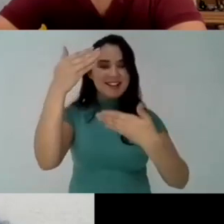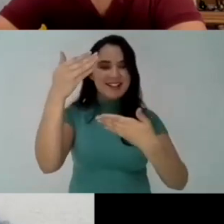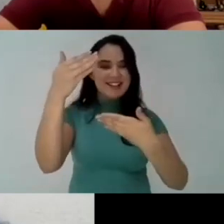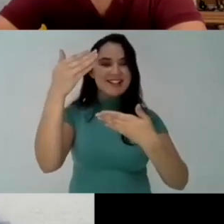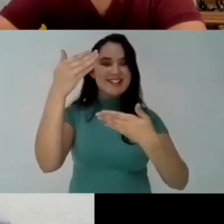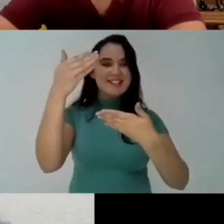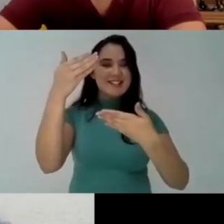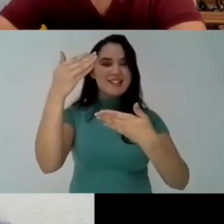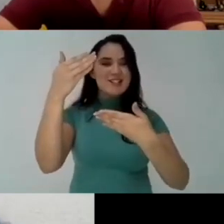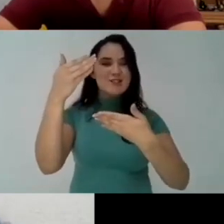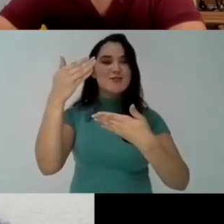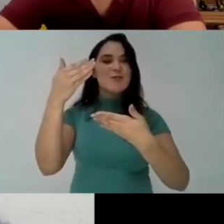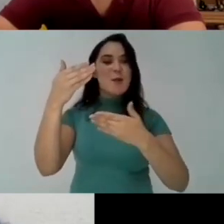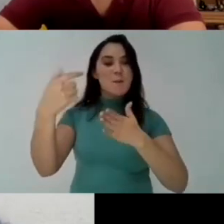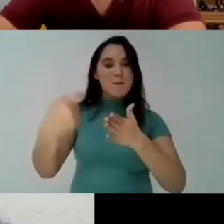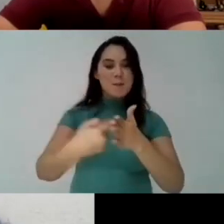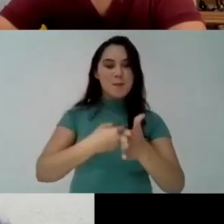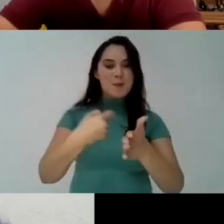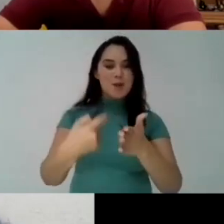thank you for the invitation